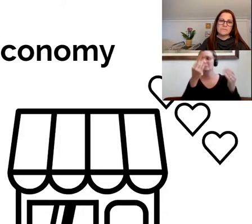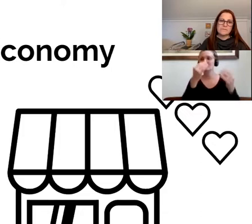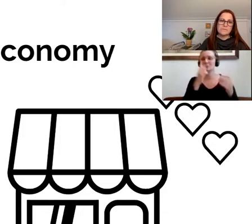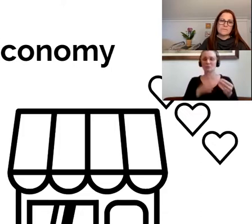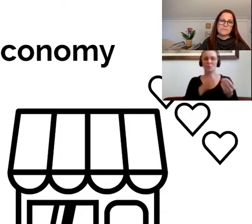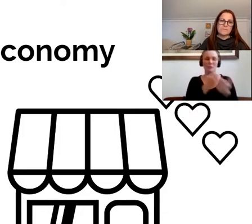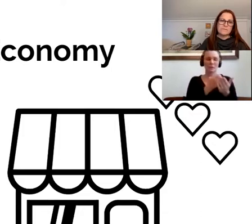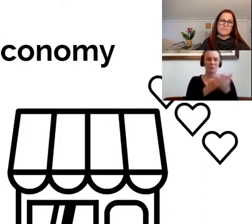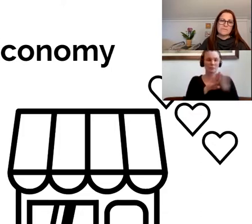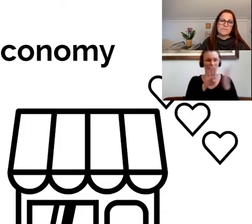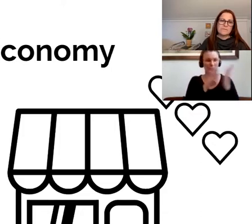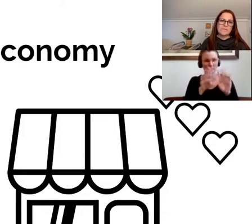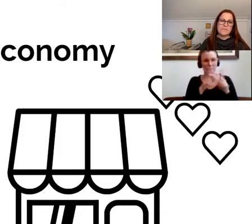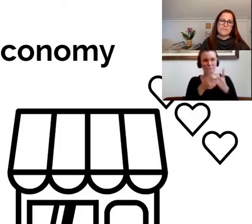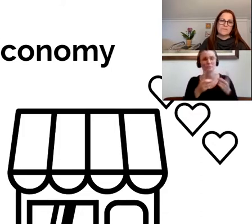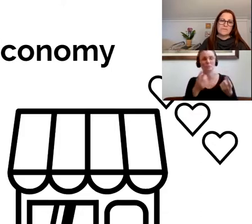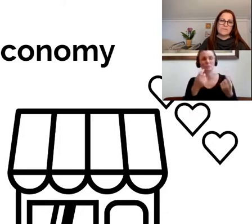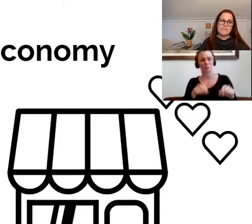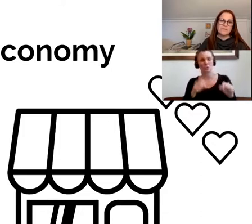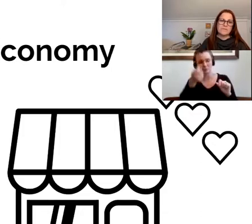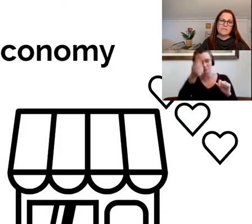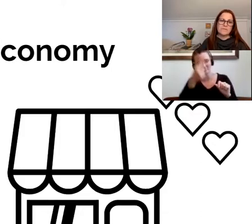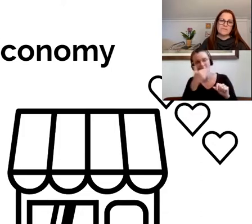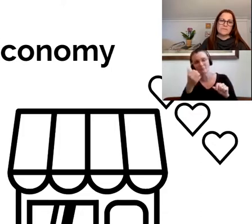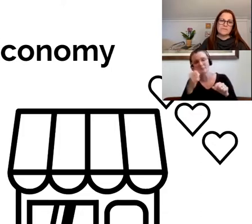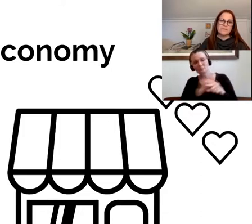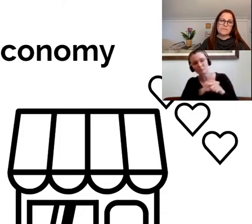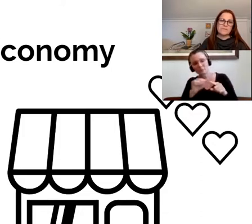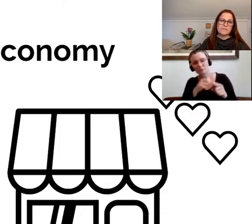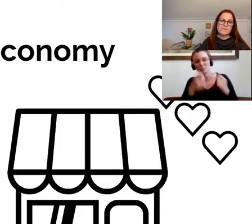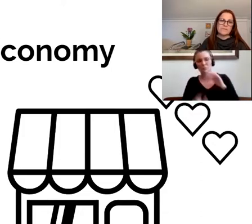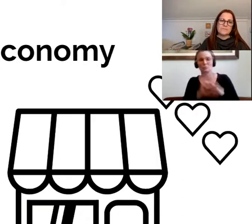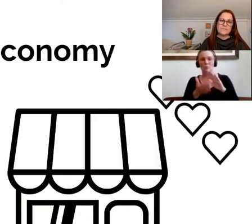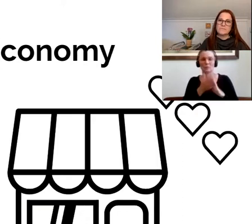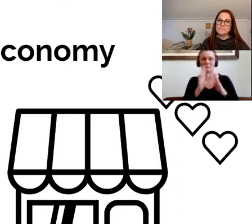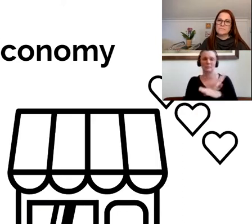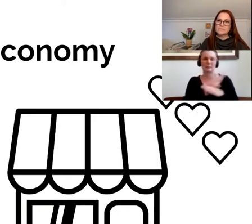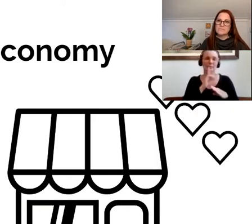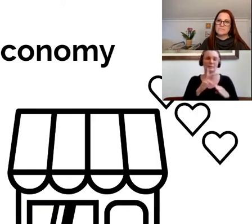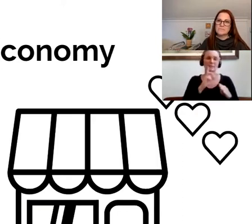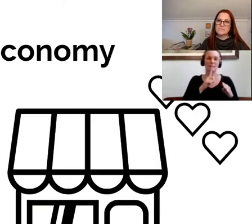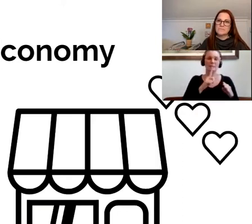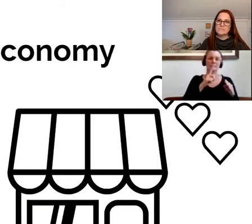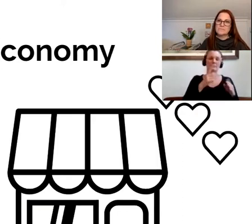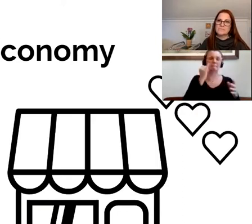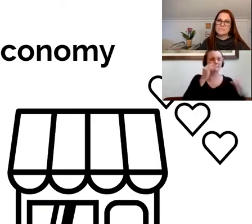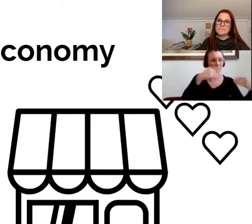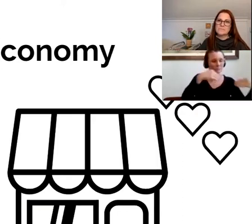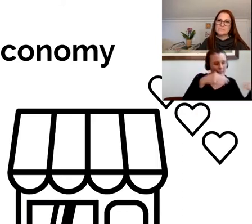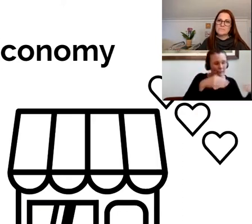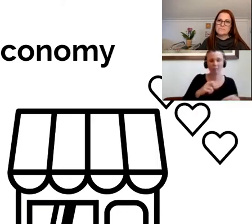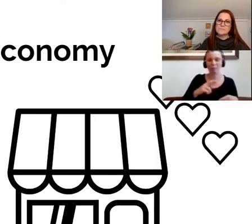We've been trying to understand and inform them the best practices to run their business in their particular sector, whether it's retail or restaurant.